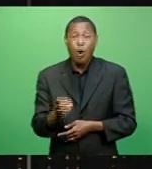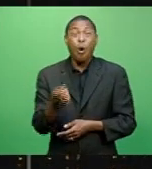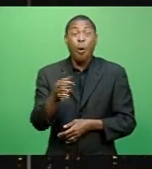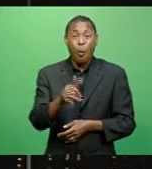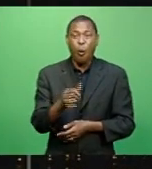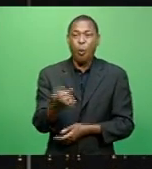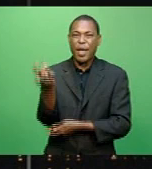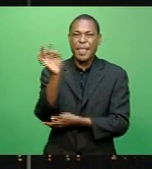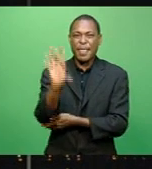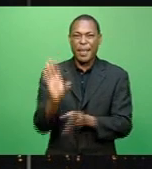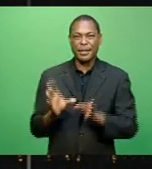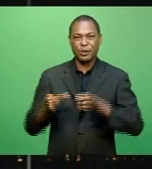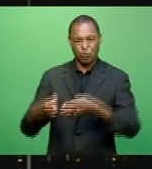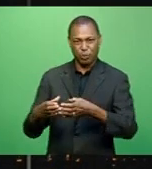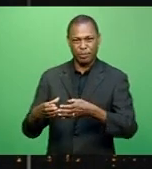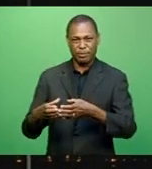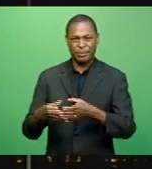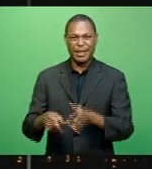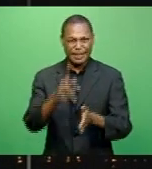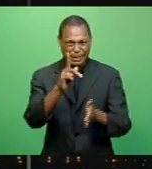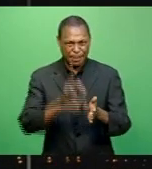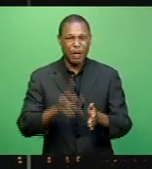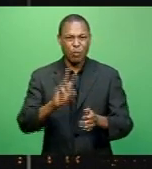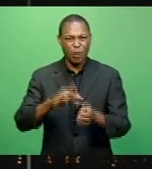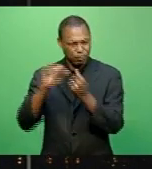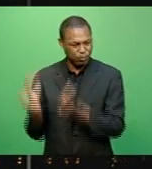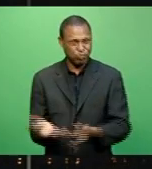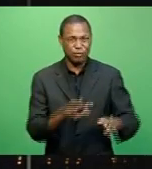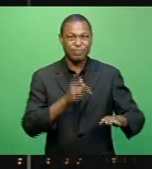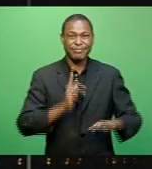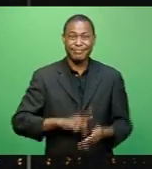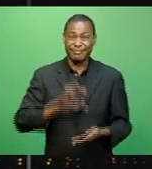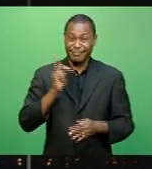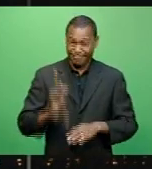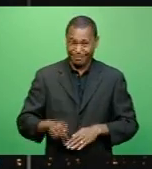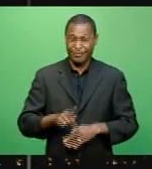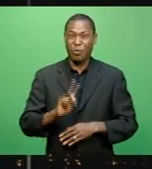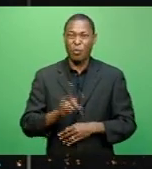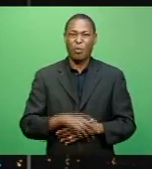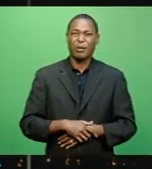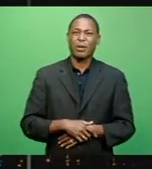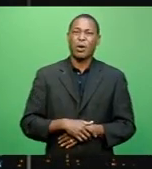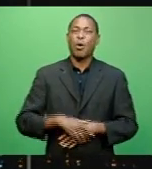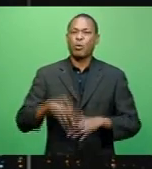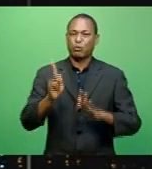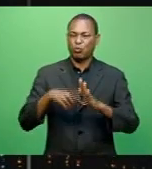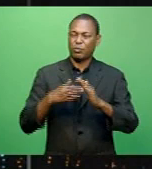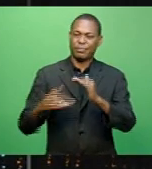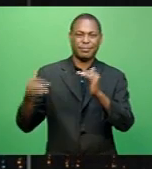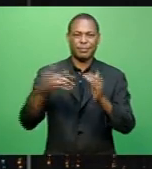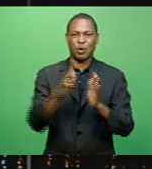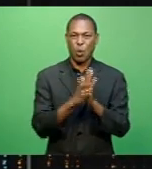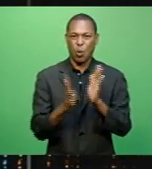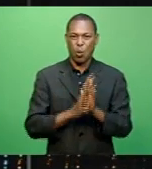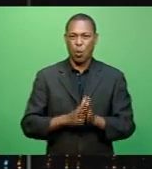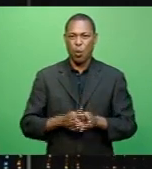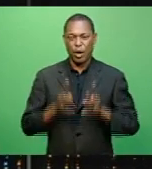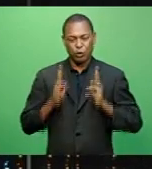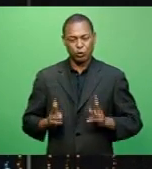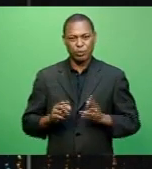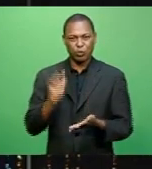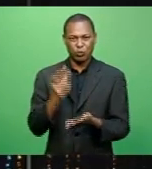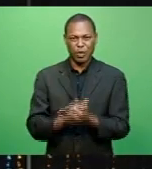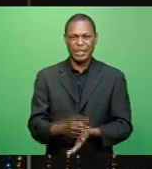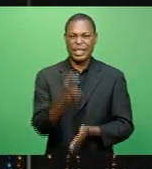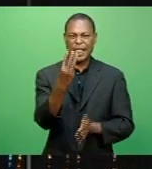parties. This was part of the commission's submission to the Parliamentary Standing Committee on Justice, Law and Human Rights, which is considering three